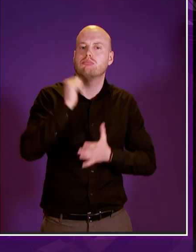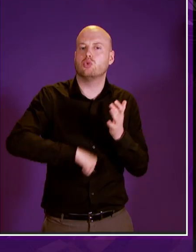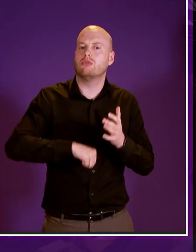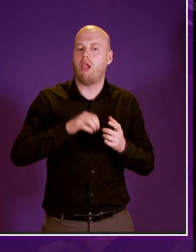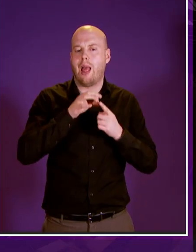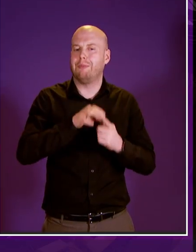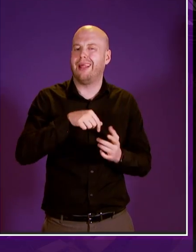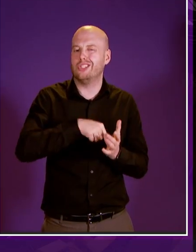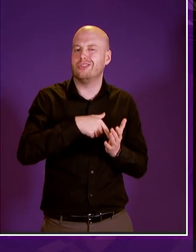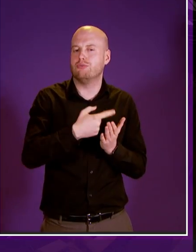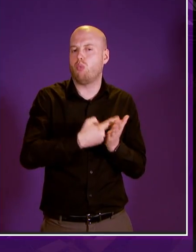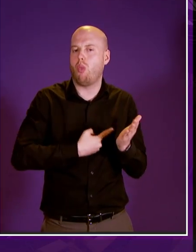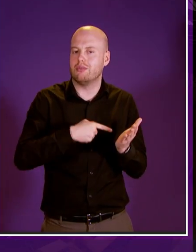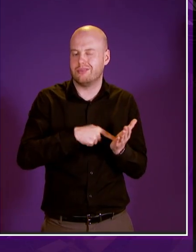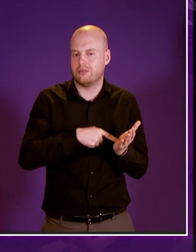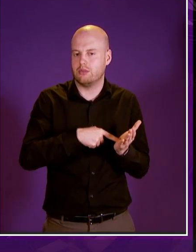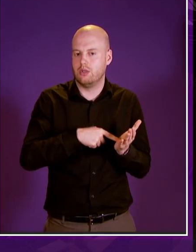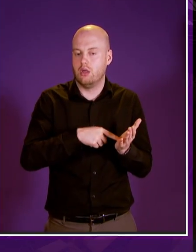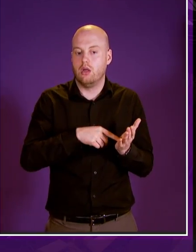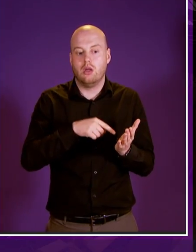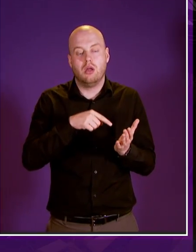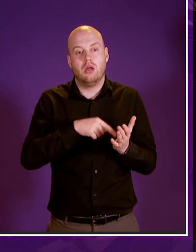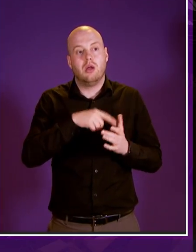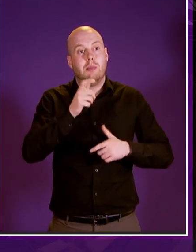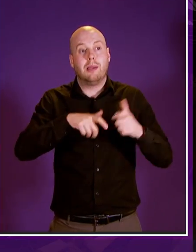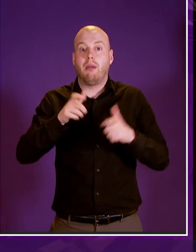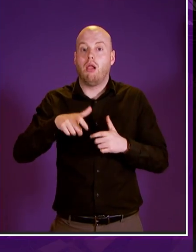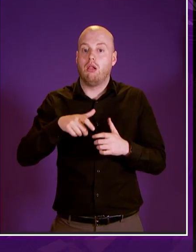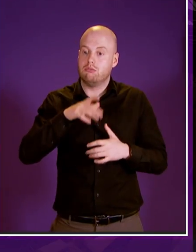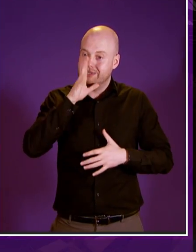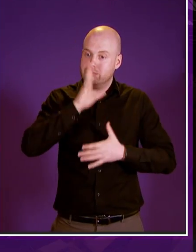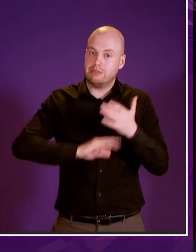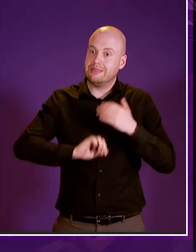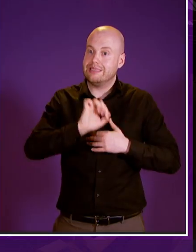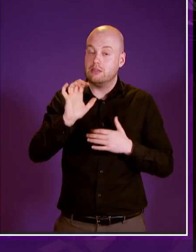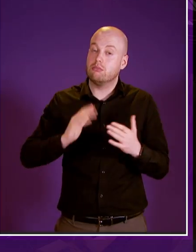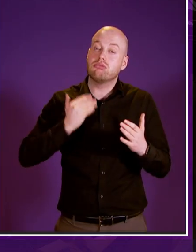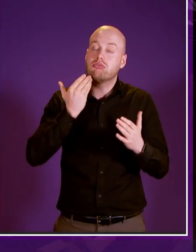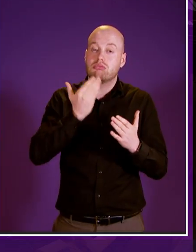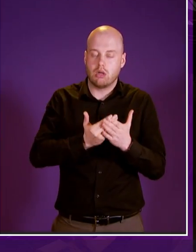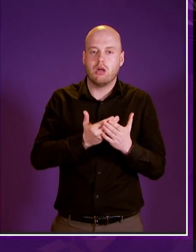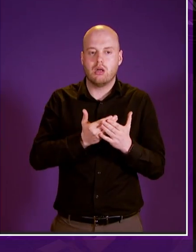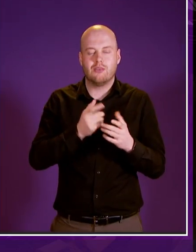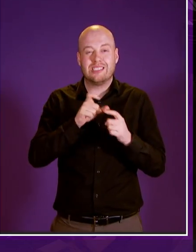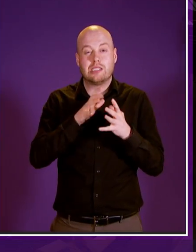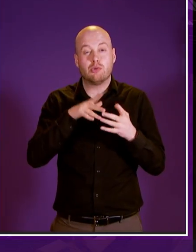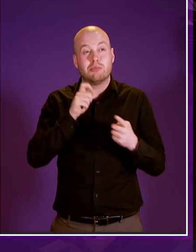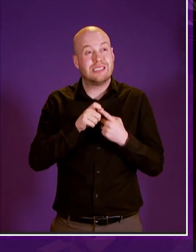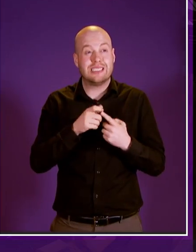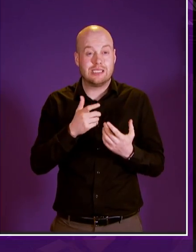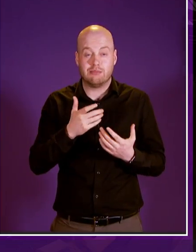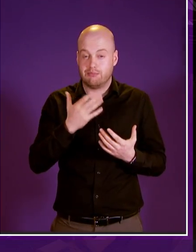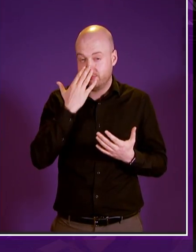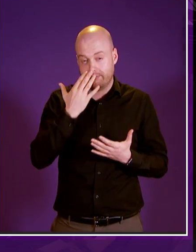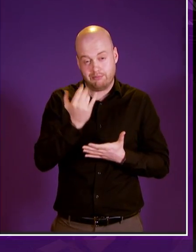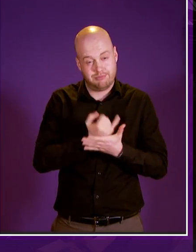application of the rules and that people whose experience has to to date of a source of the dwp system has been